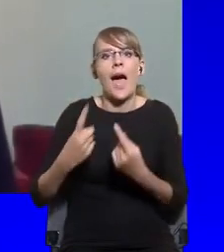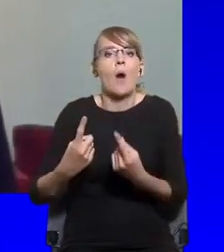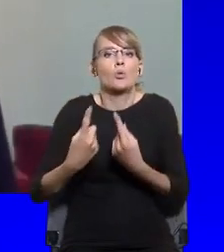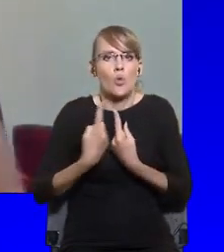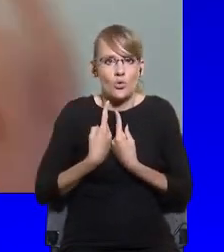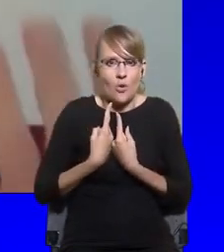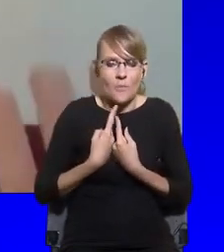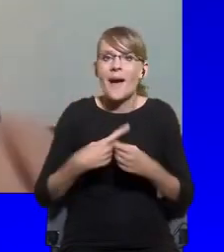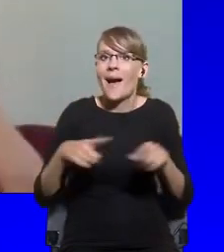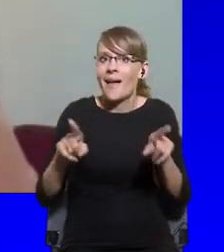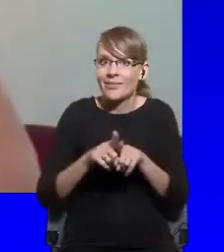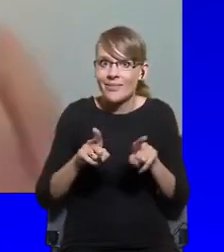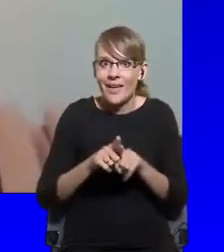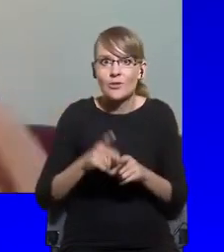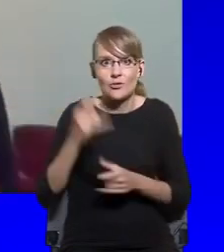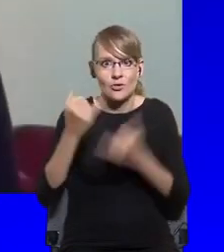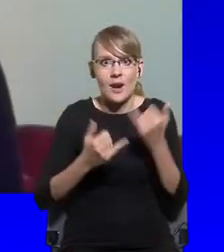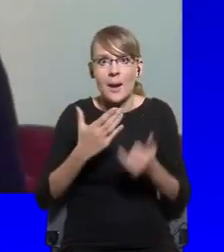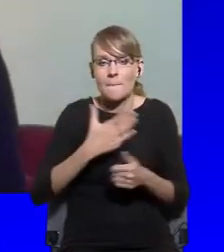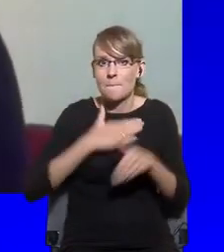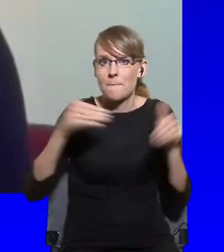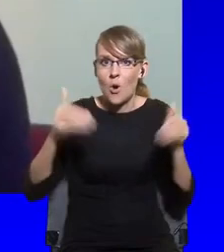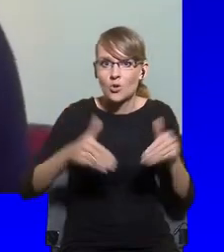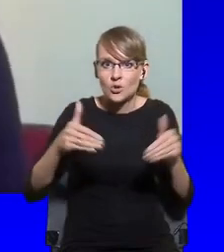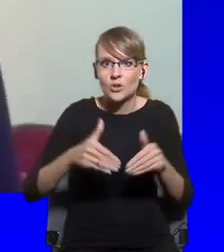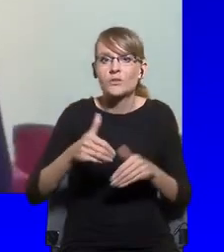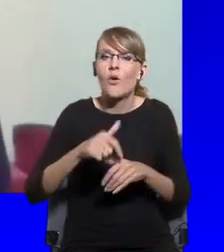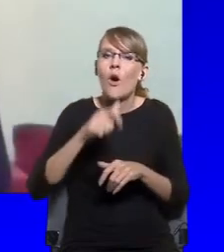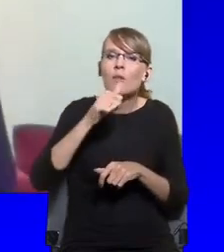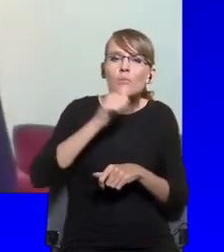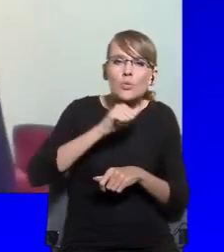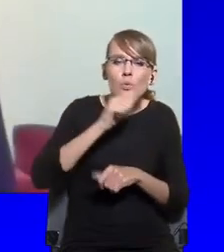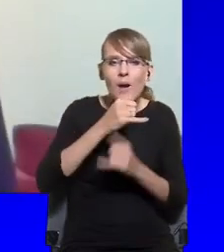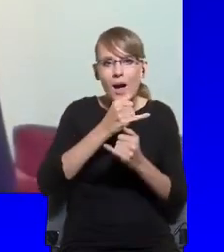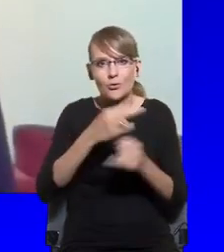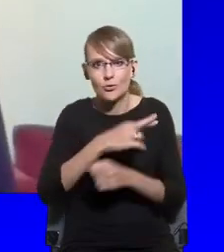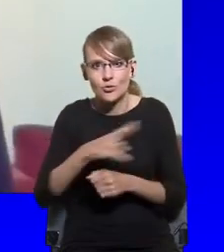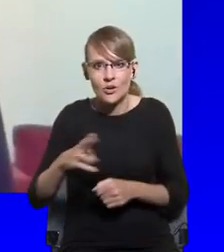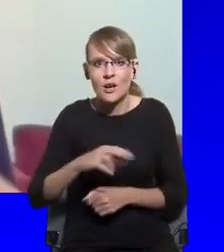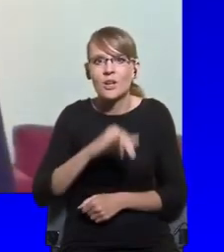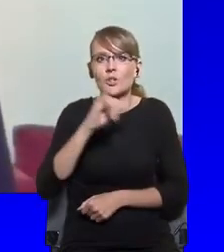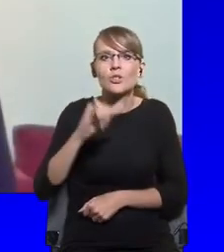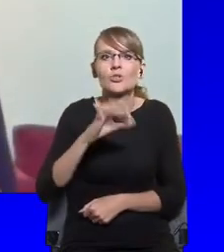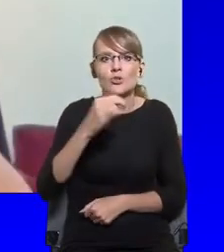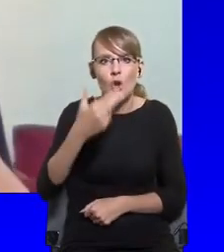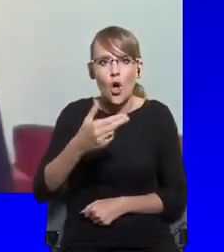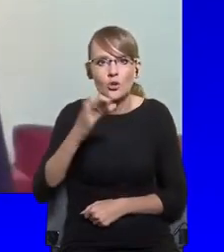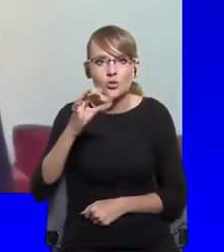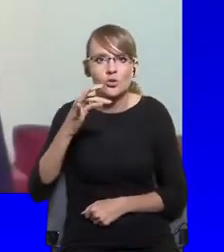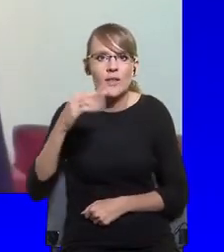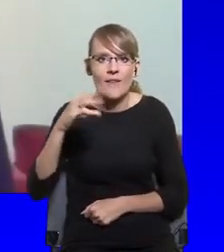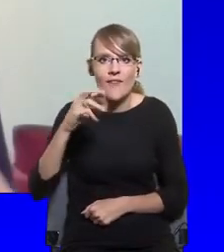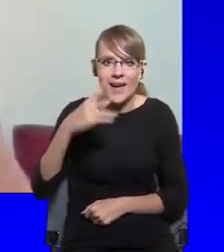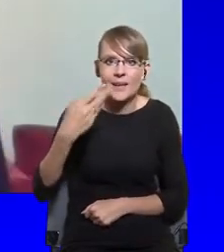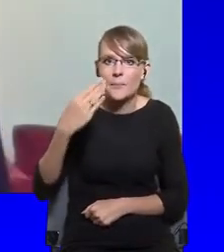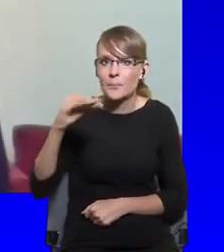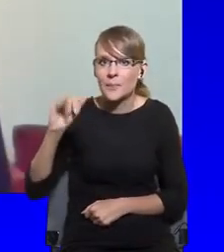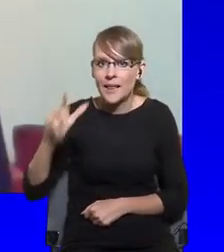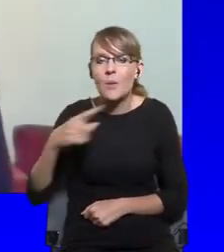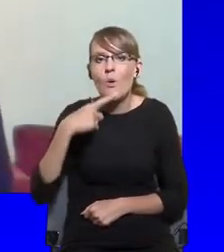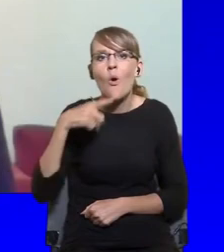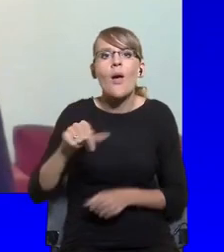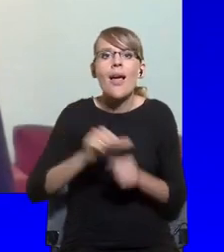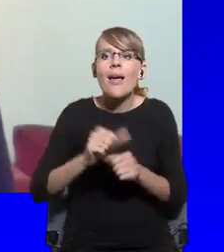life where you try out what John Stuart Mill called experiments in living, where in a certain way it's true that it's about